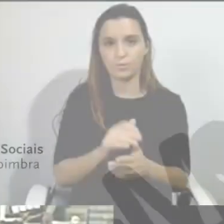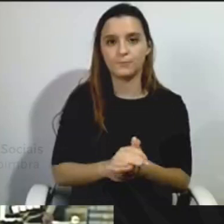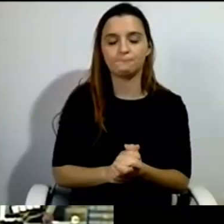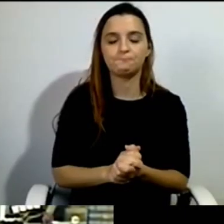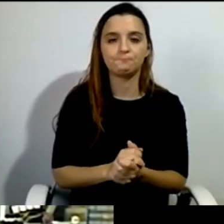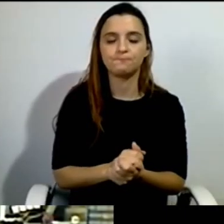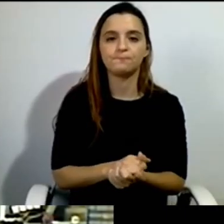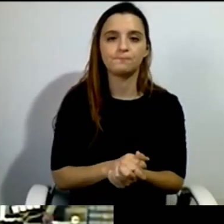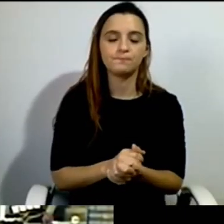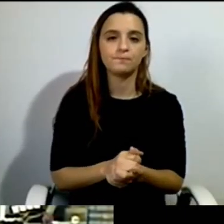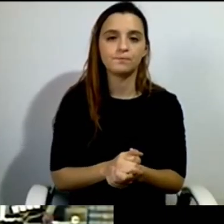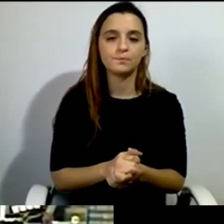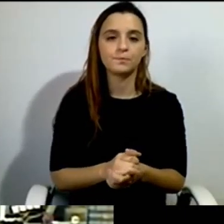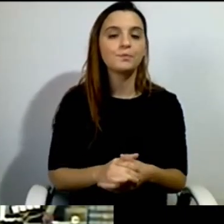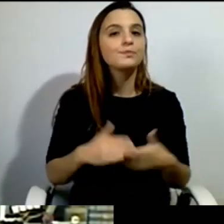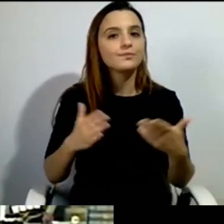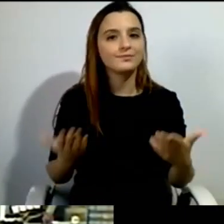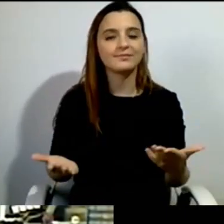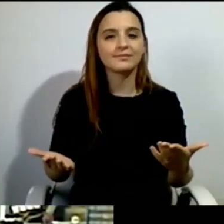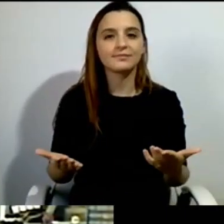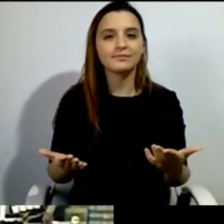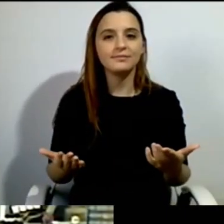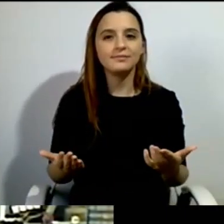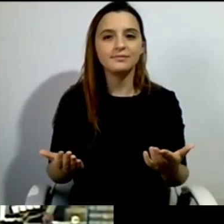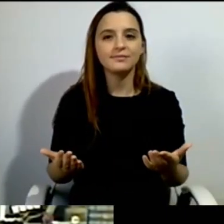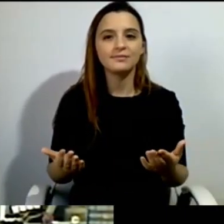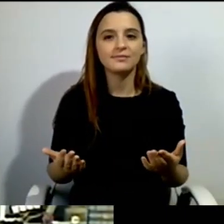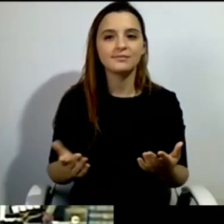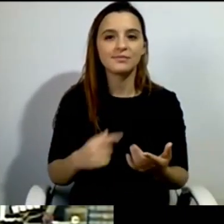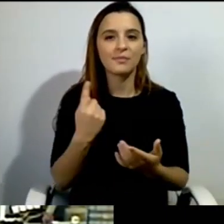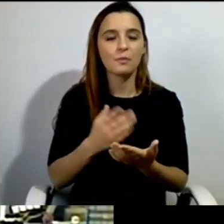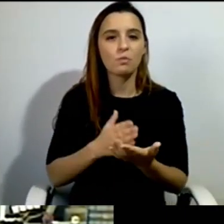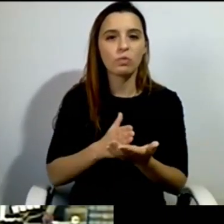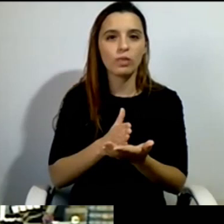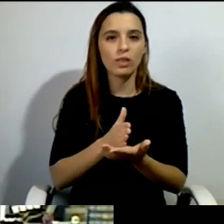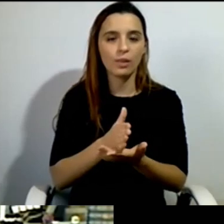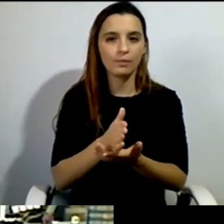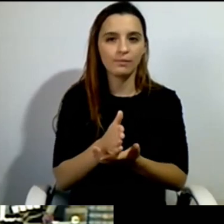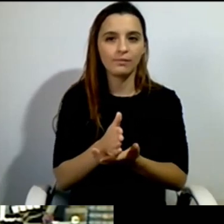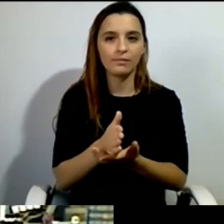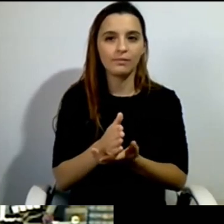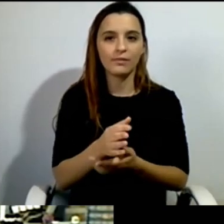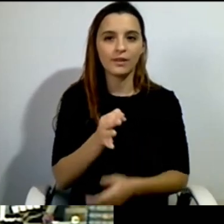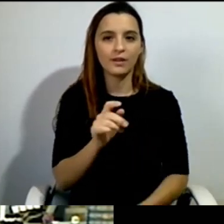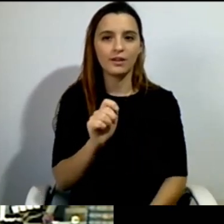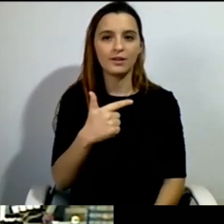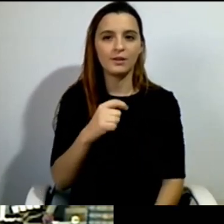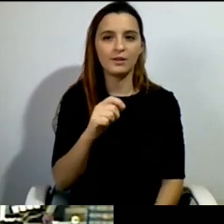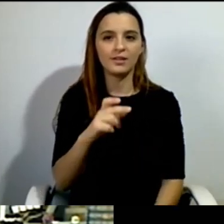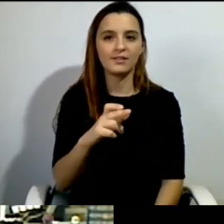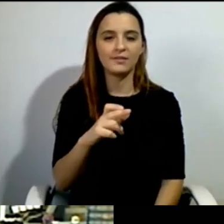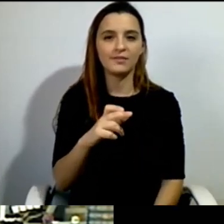Então nós vamos continuar agora com o Peter, o Peter é